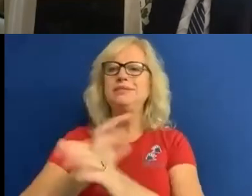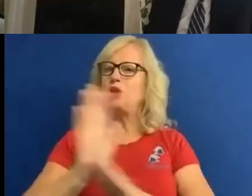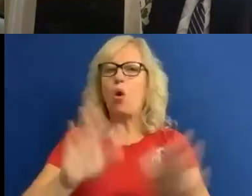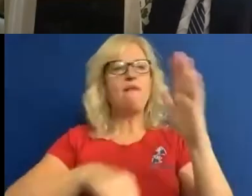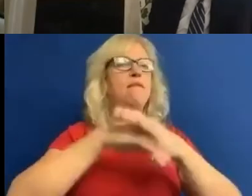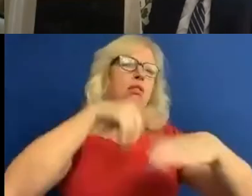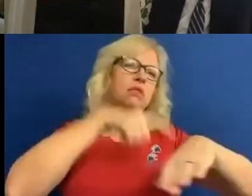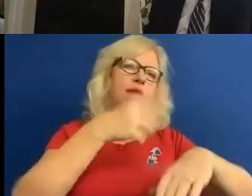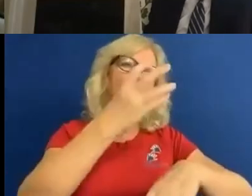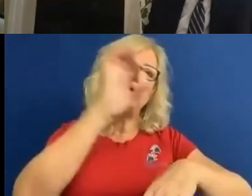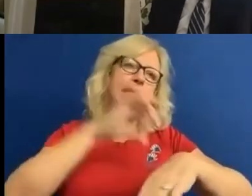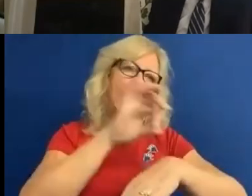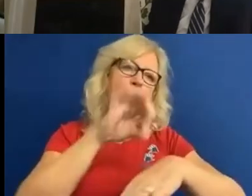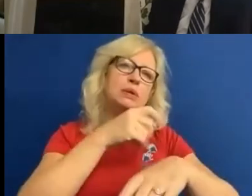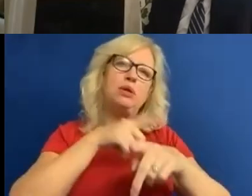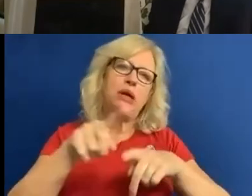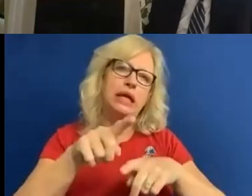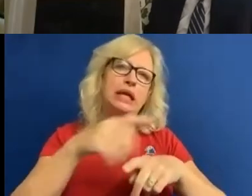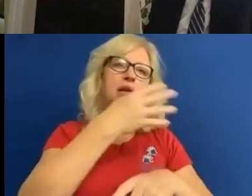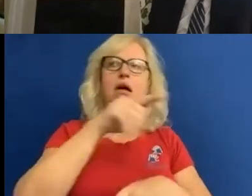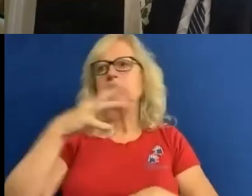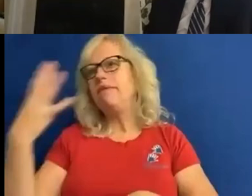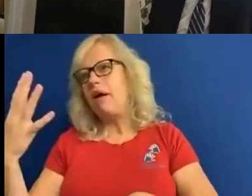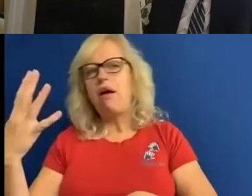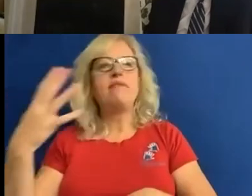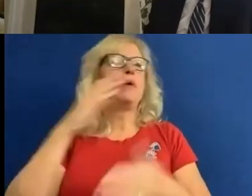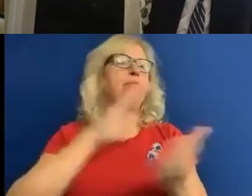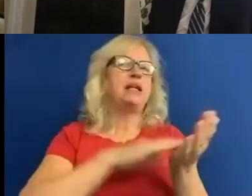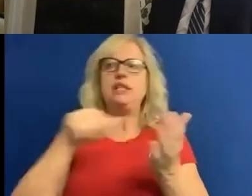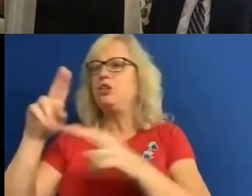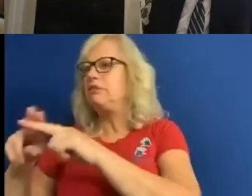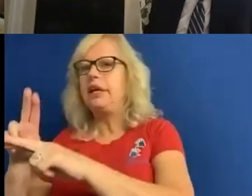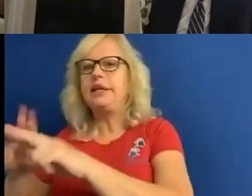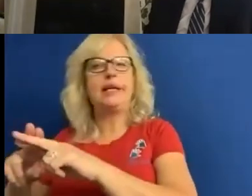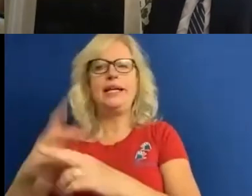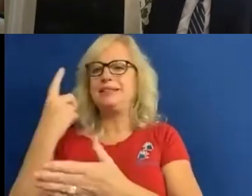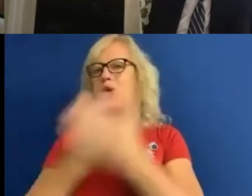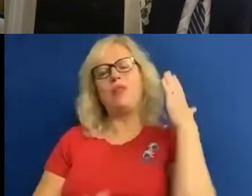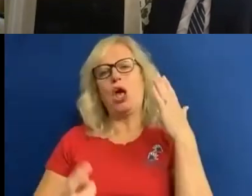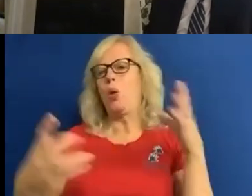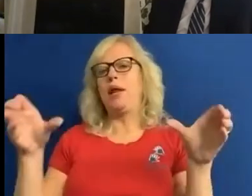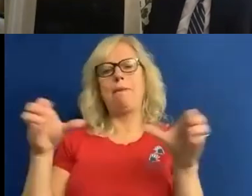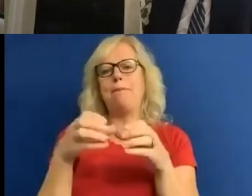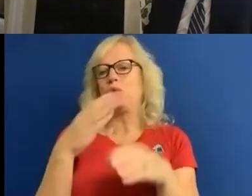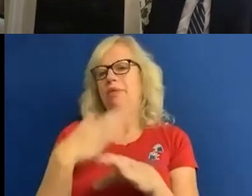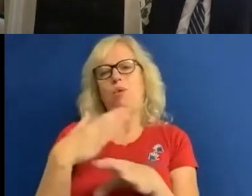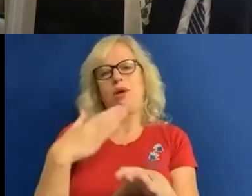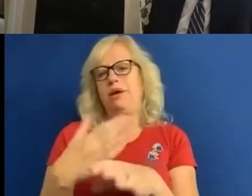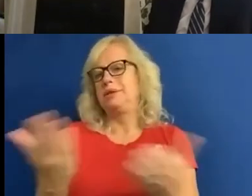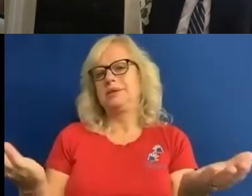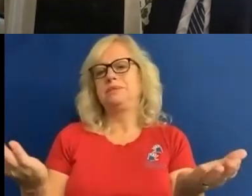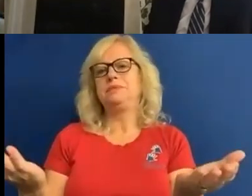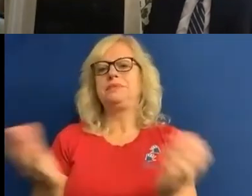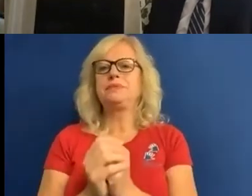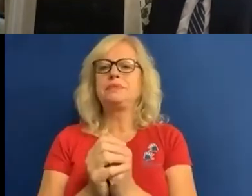a week, nine to five Monday to Friday in the office that isn't the only model that works in the workplace. So